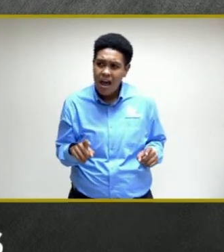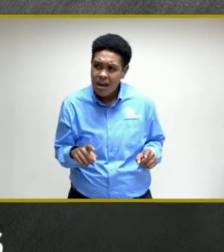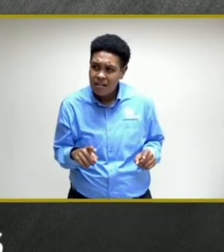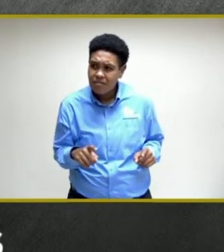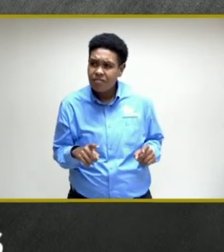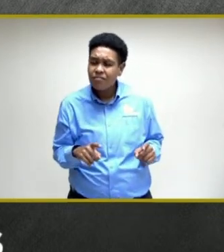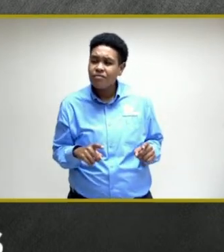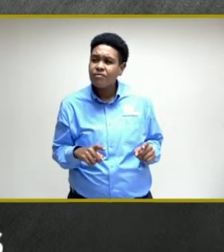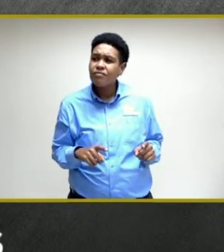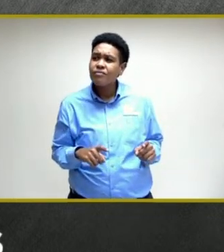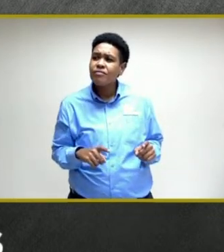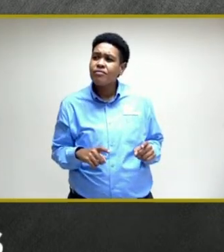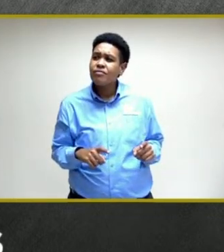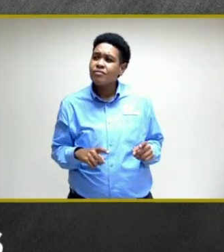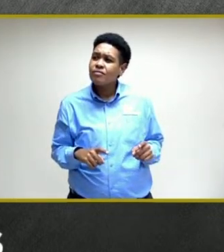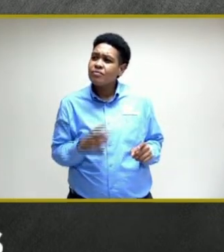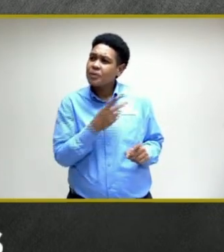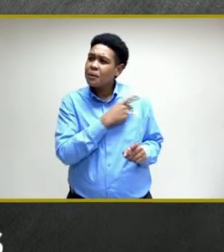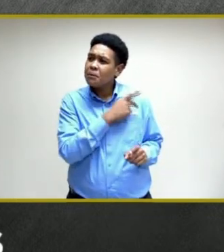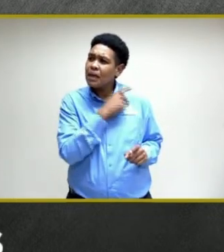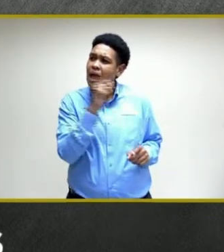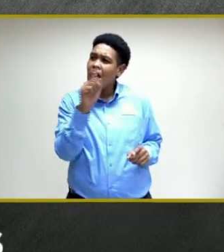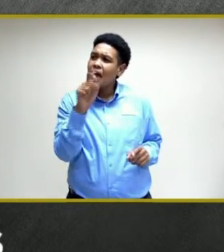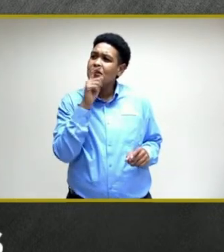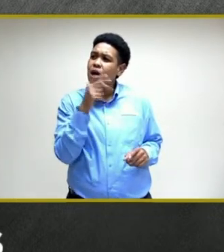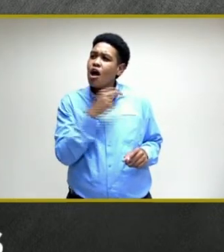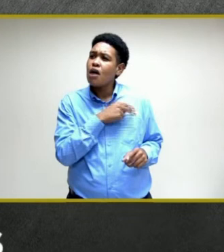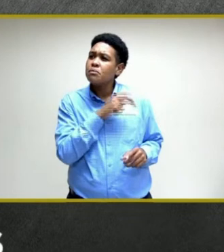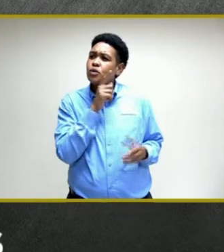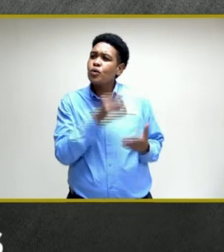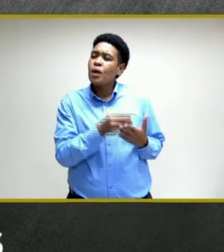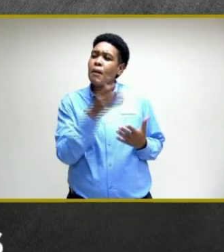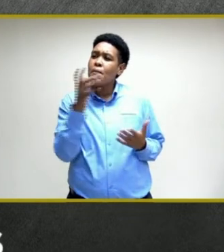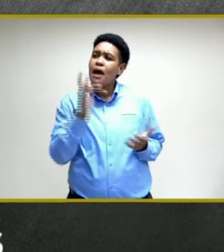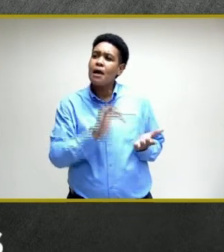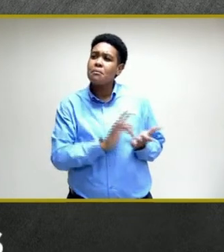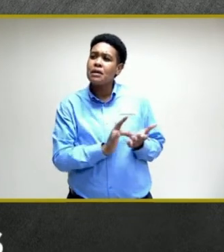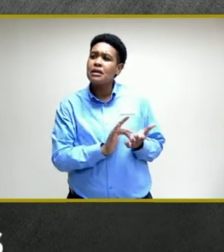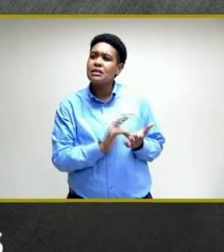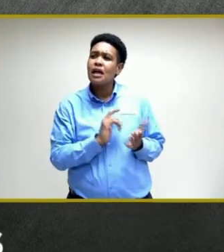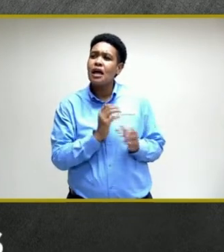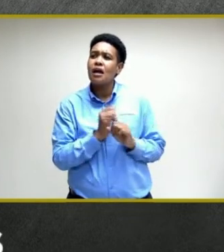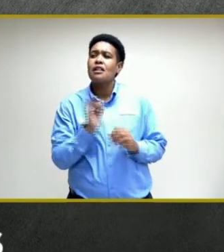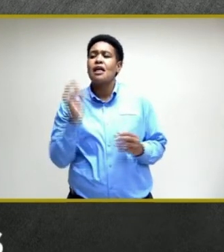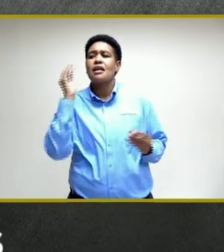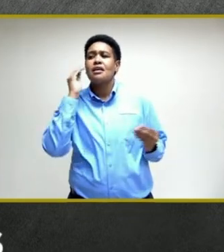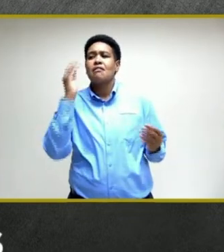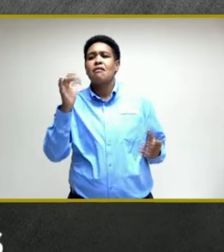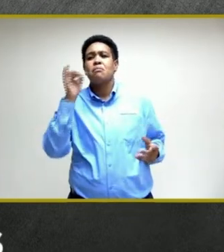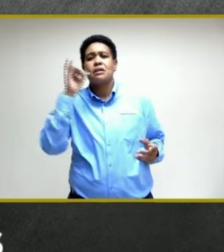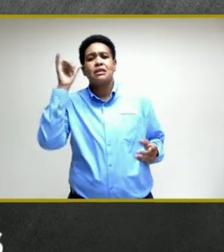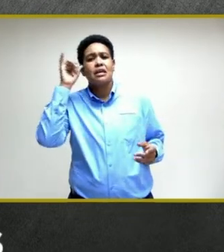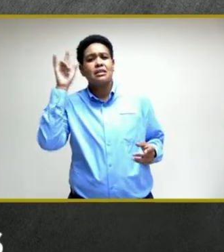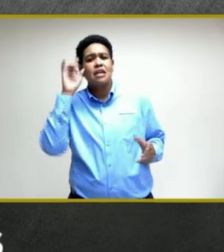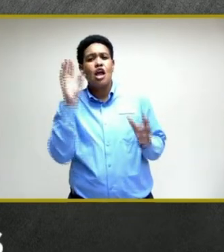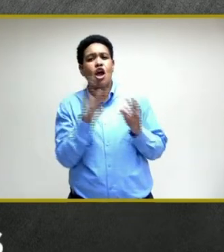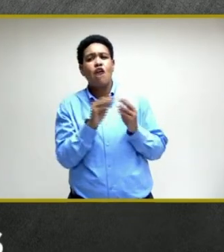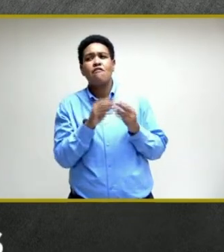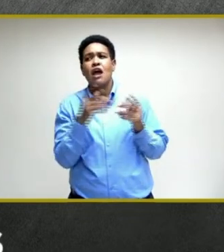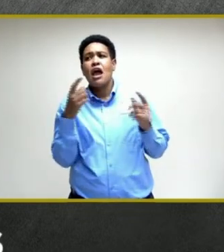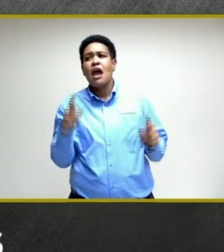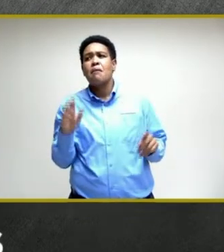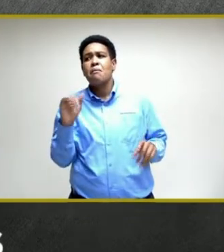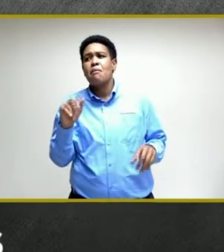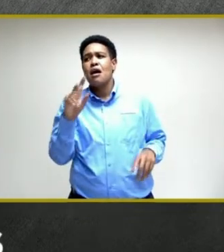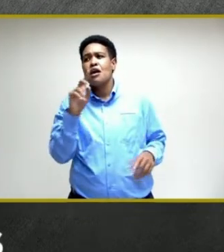patients are being asked at hospitals to buy meds. I got that information yesterday at a press conference that was held